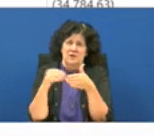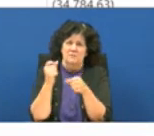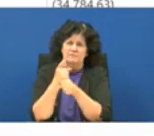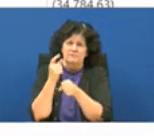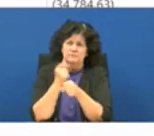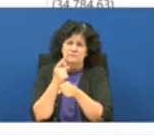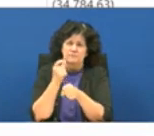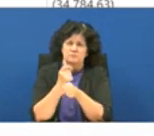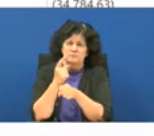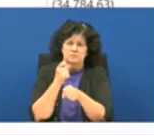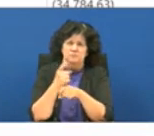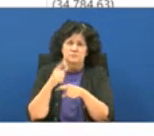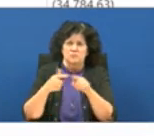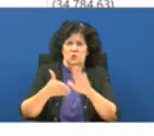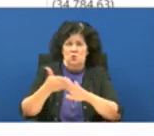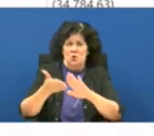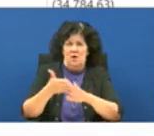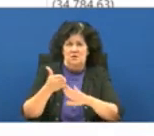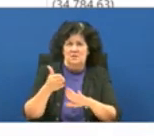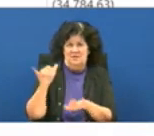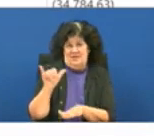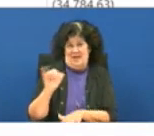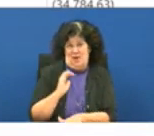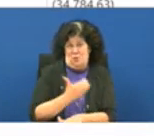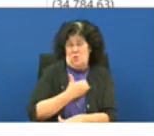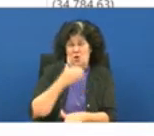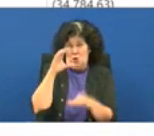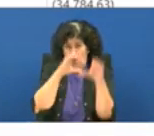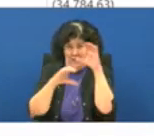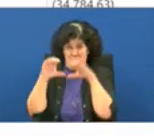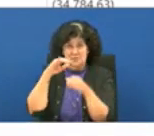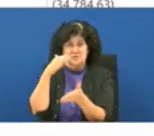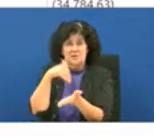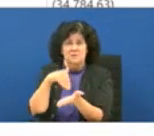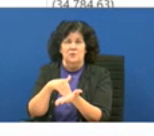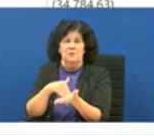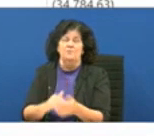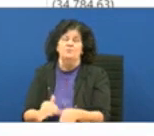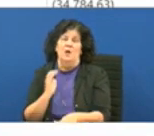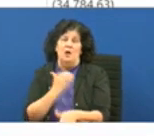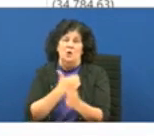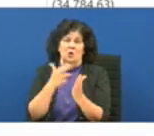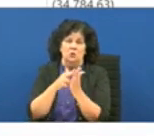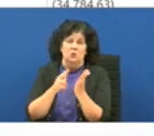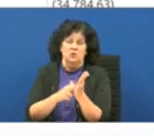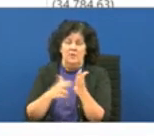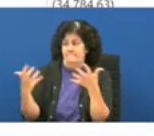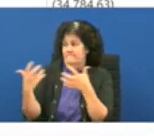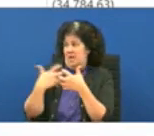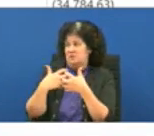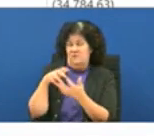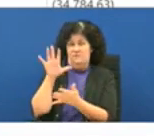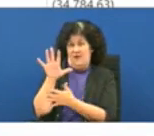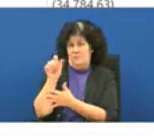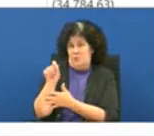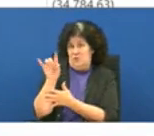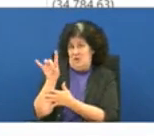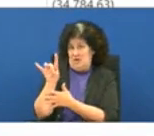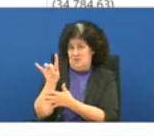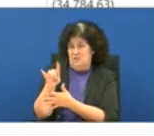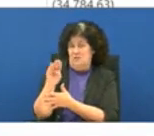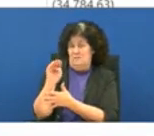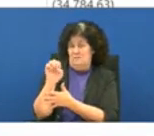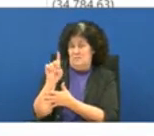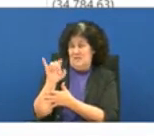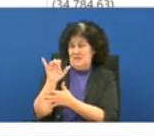to operate a crisis center such as what we have again our contract max is 5.8 medicaid